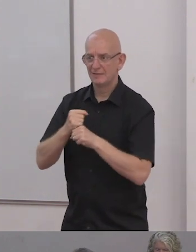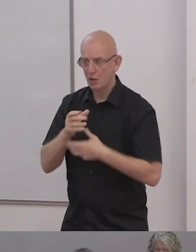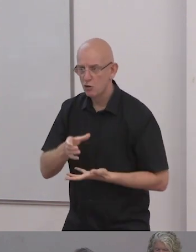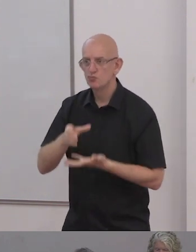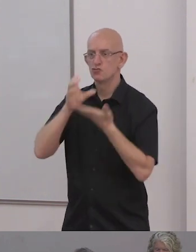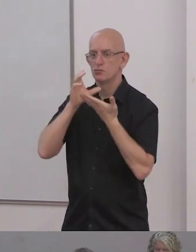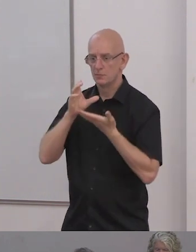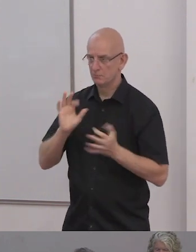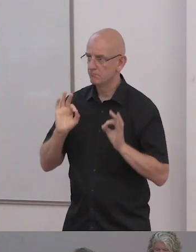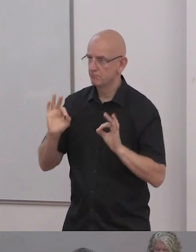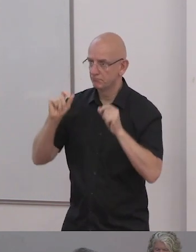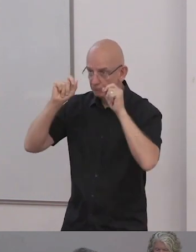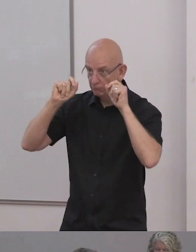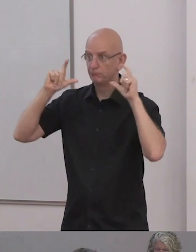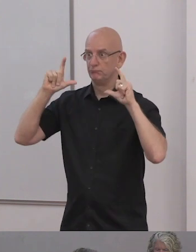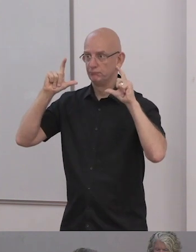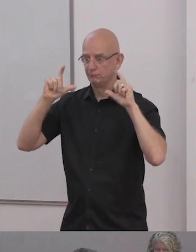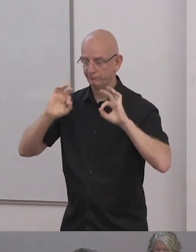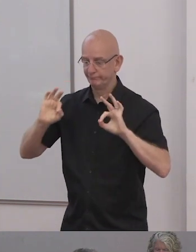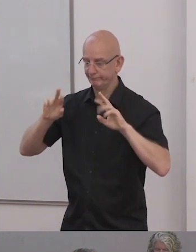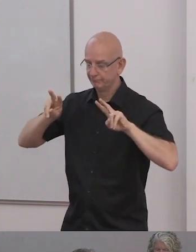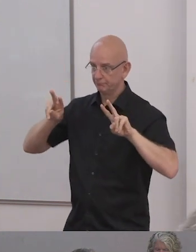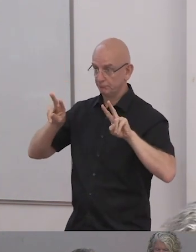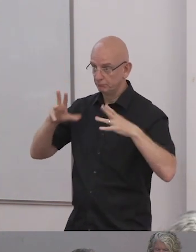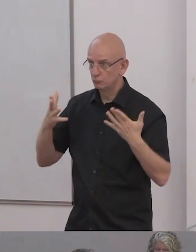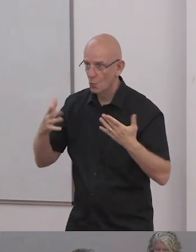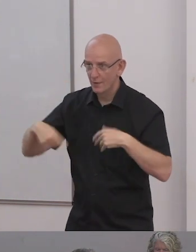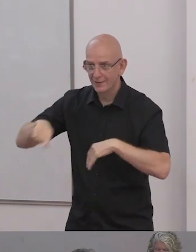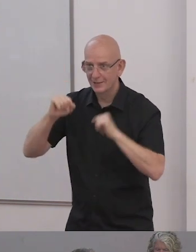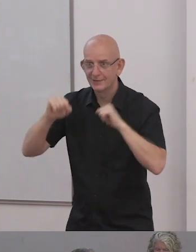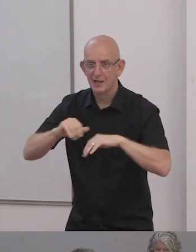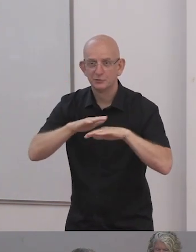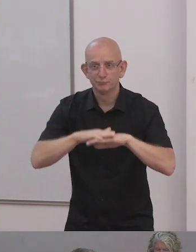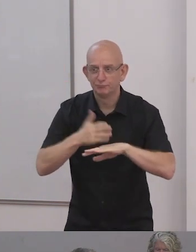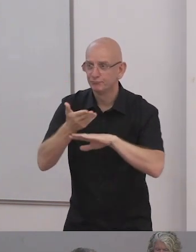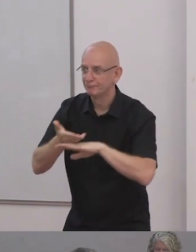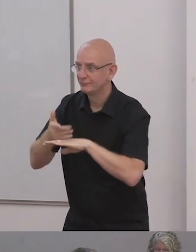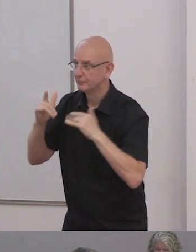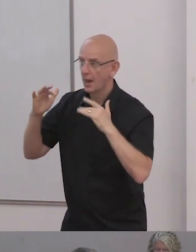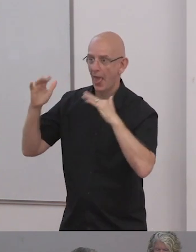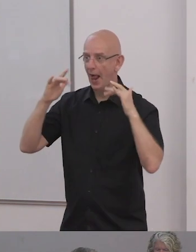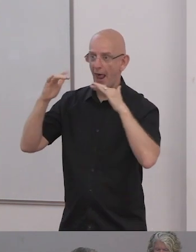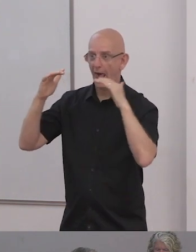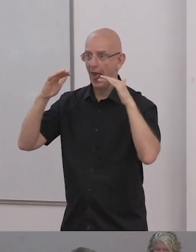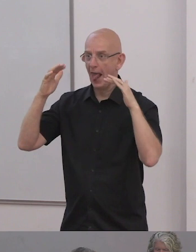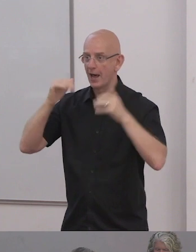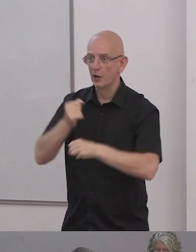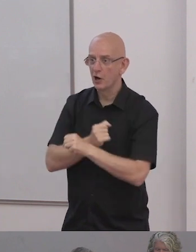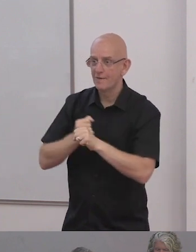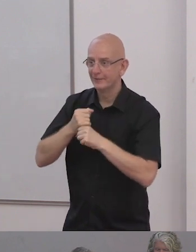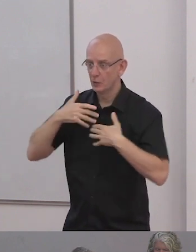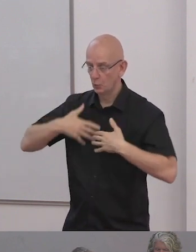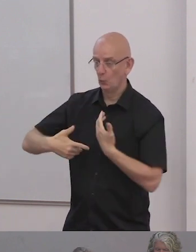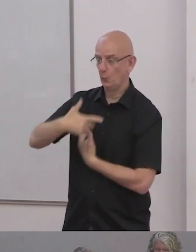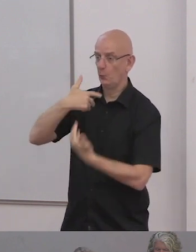now that we have all the coffee and all the pastries we're all raring to go for our next session